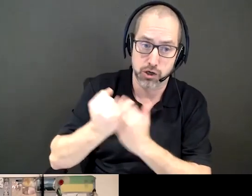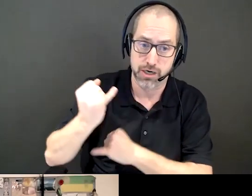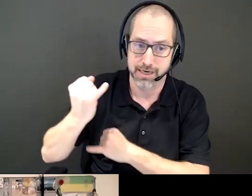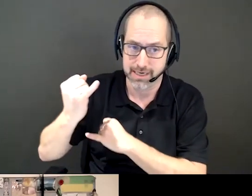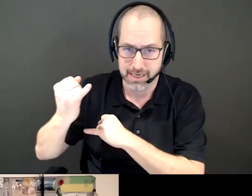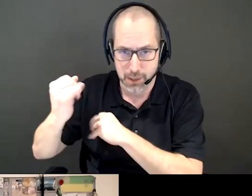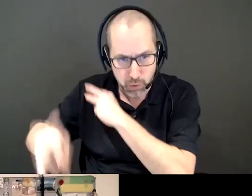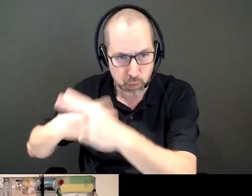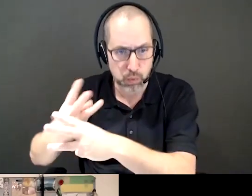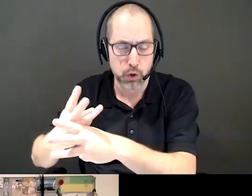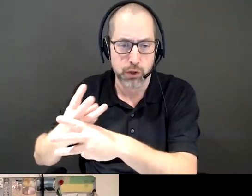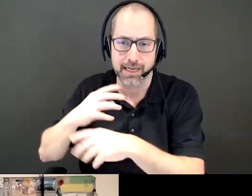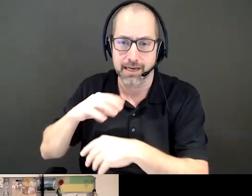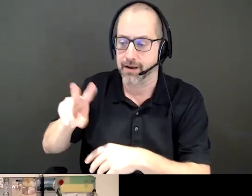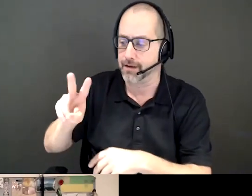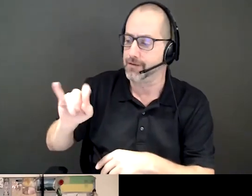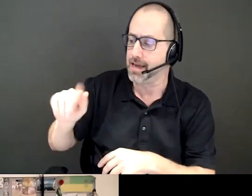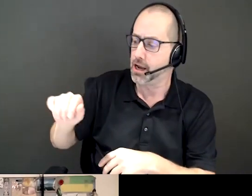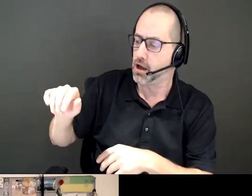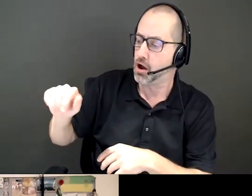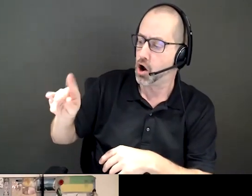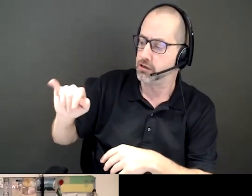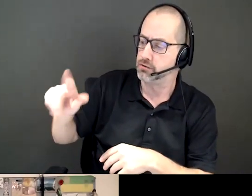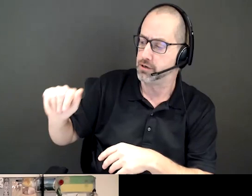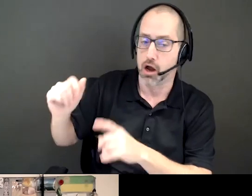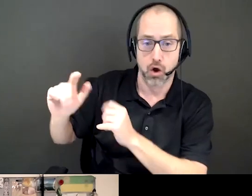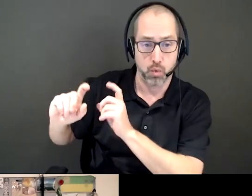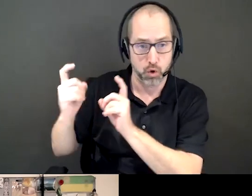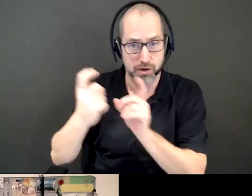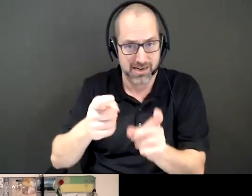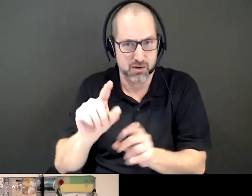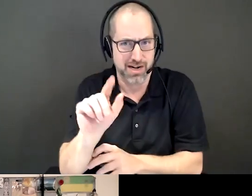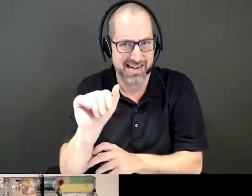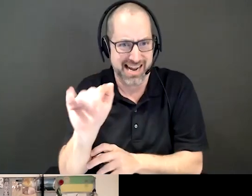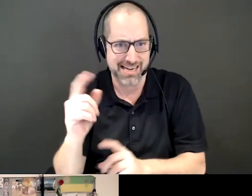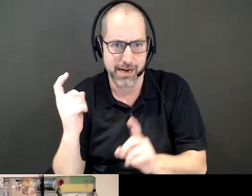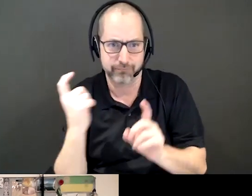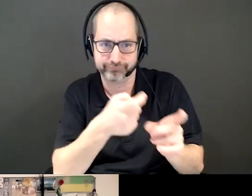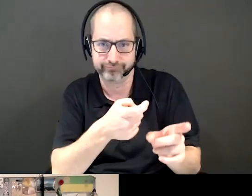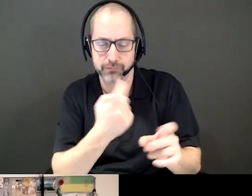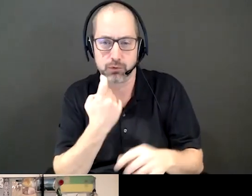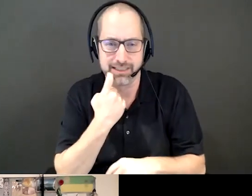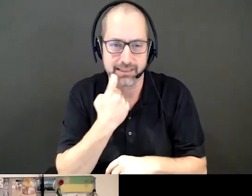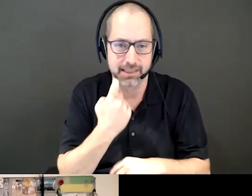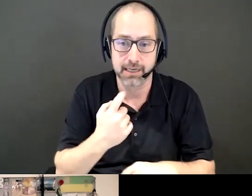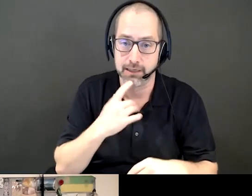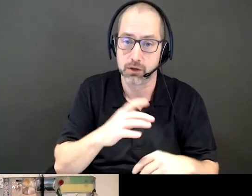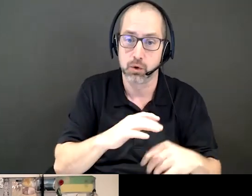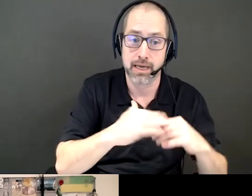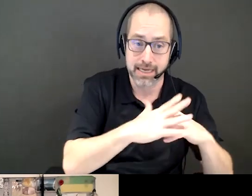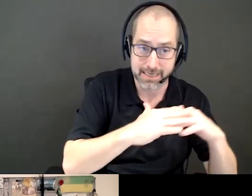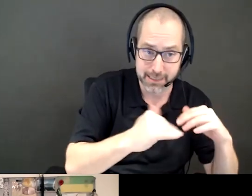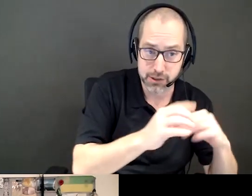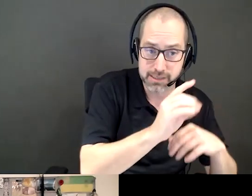Society in Vienna, Austria in 2019. In addition to his work with both Indigenous Disability Canada